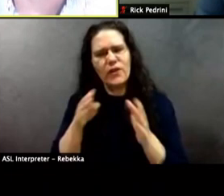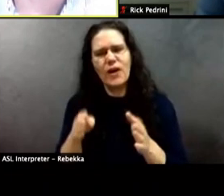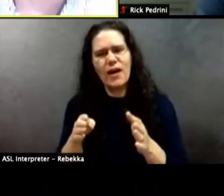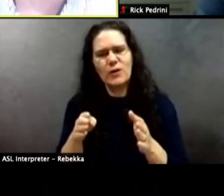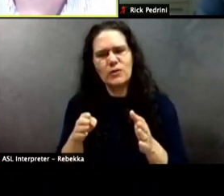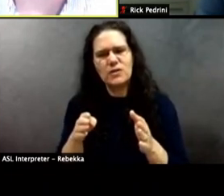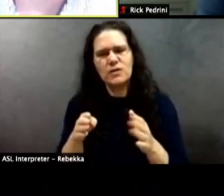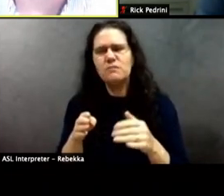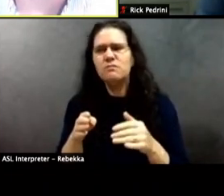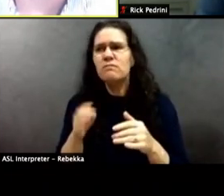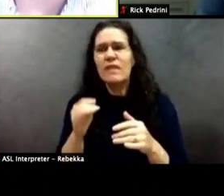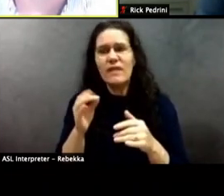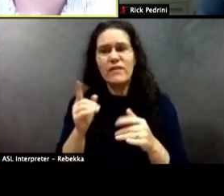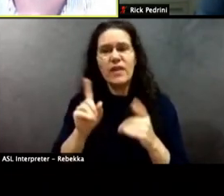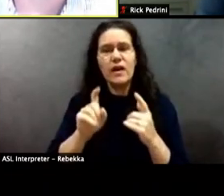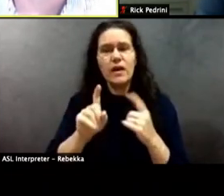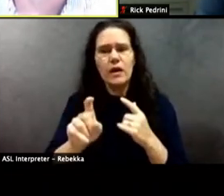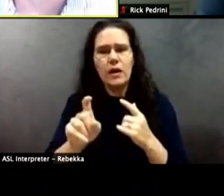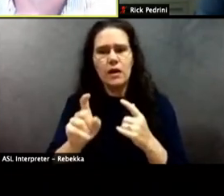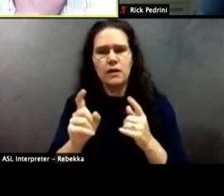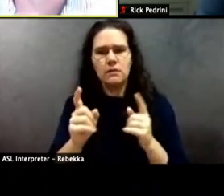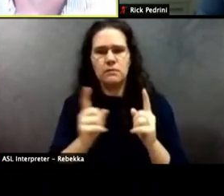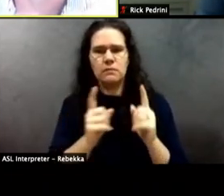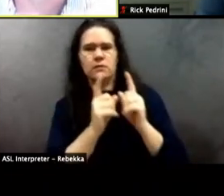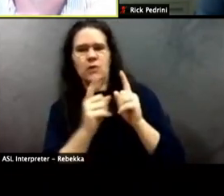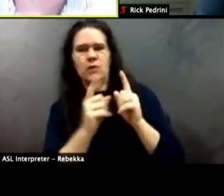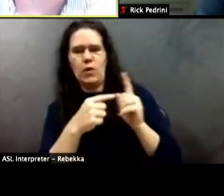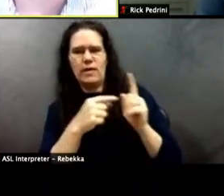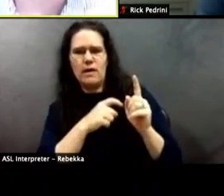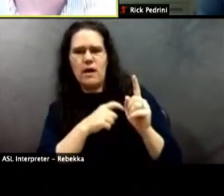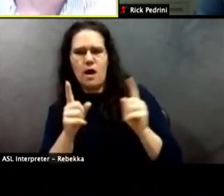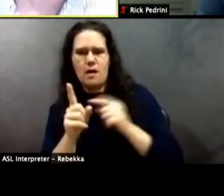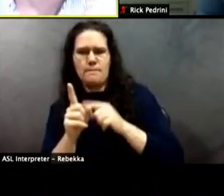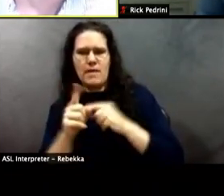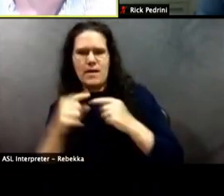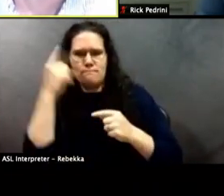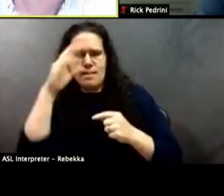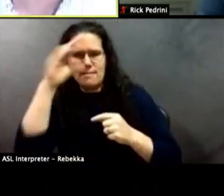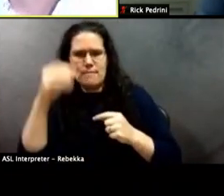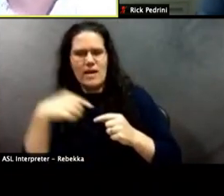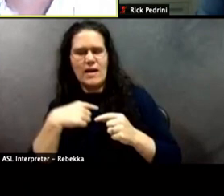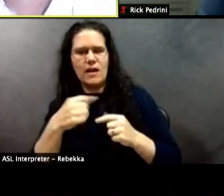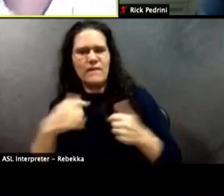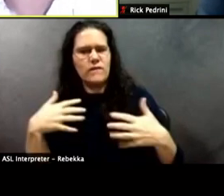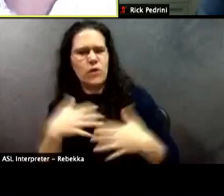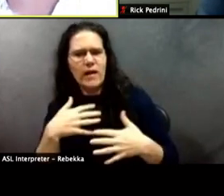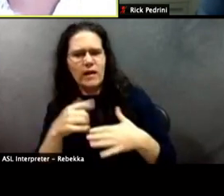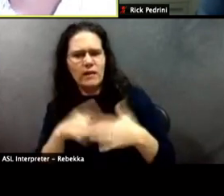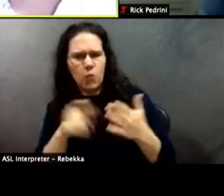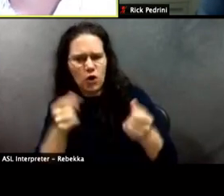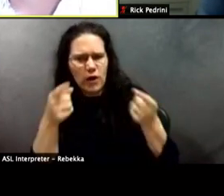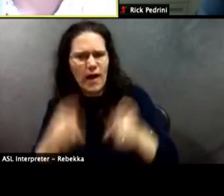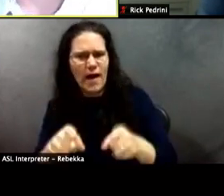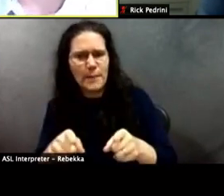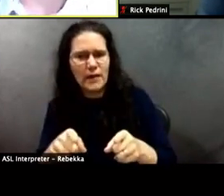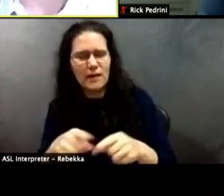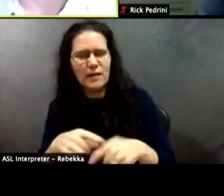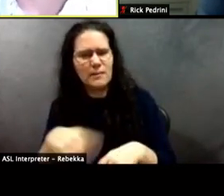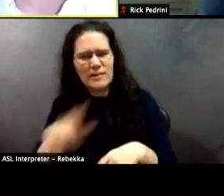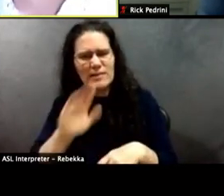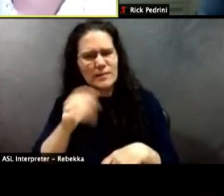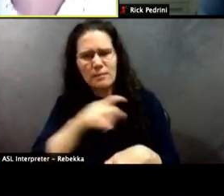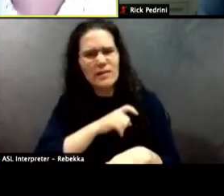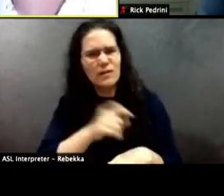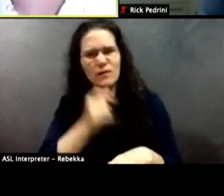happen to them if they have an encounter with a cop? Like, um, you know, you talked about talked quite eloquently about the